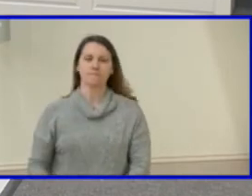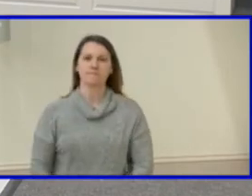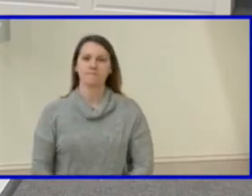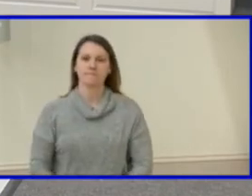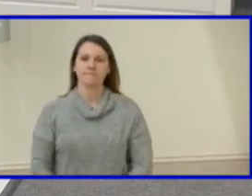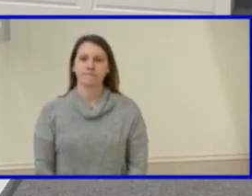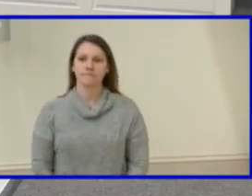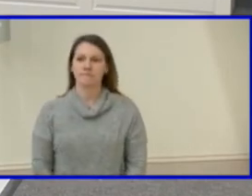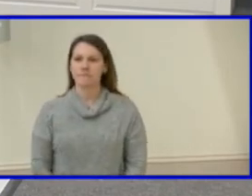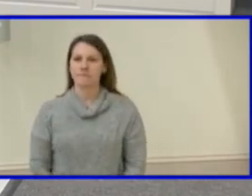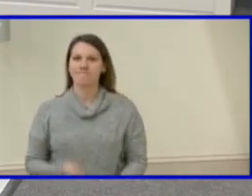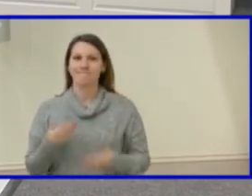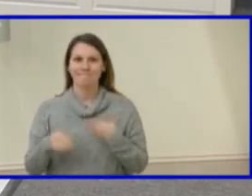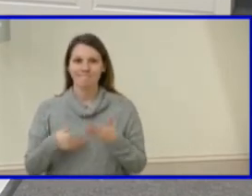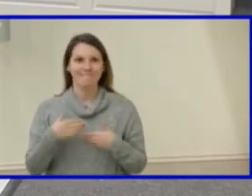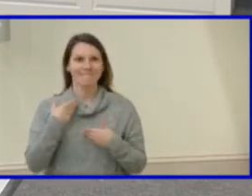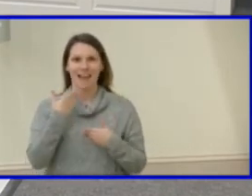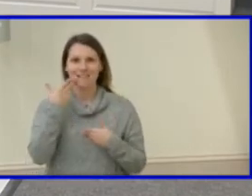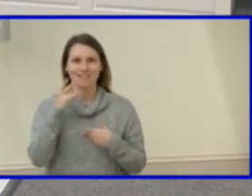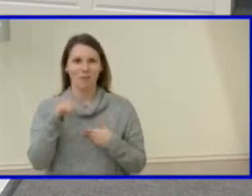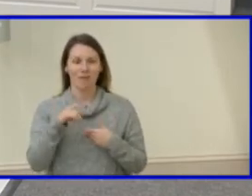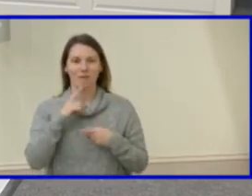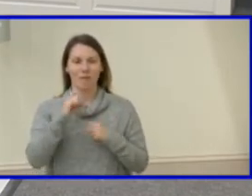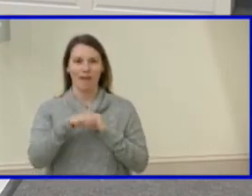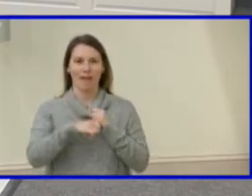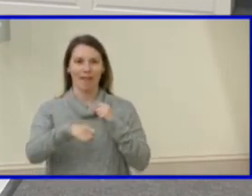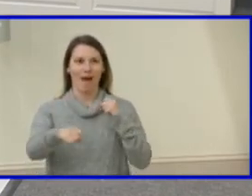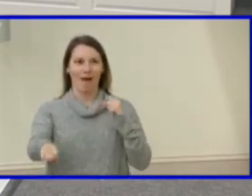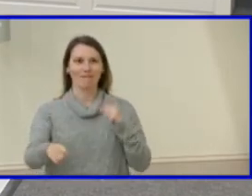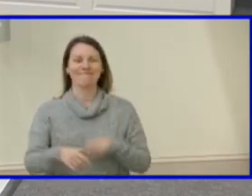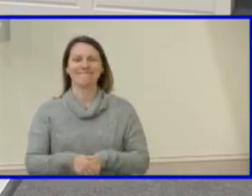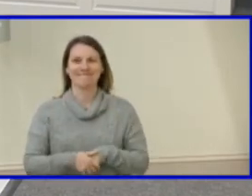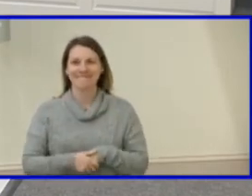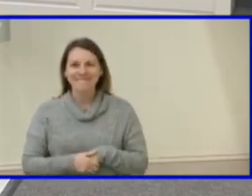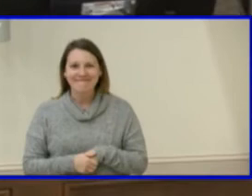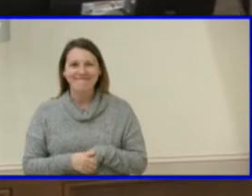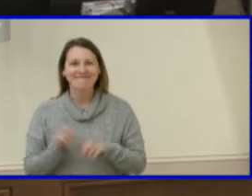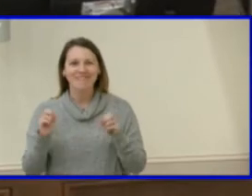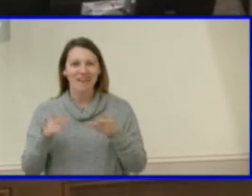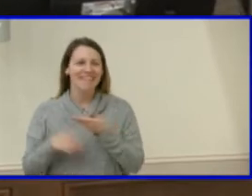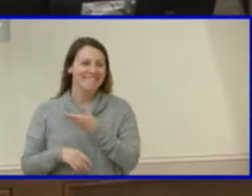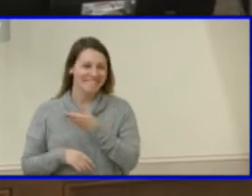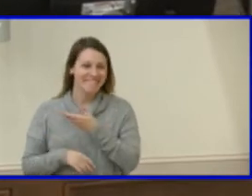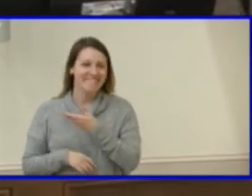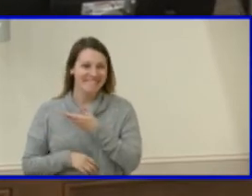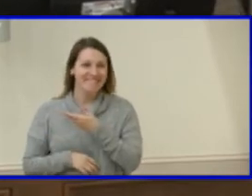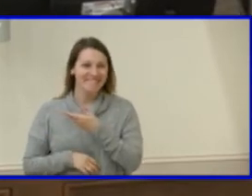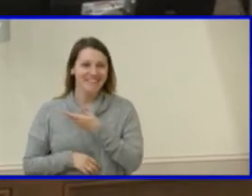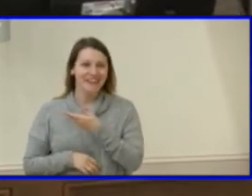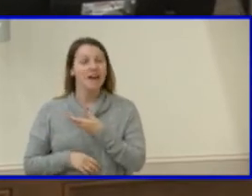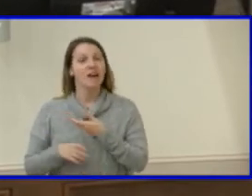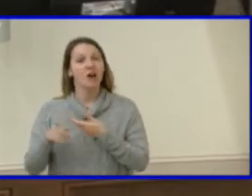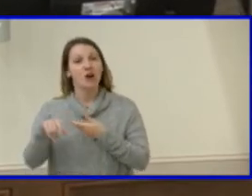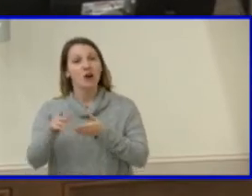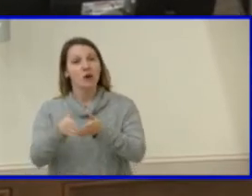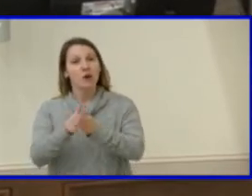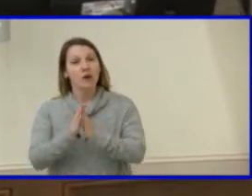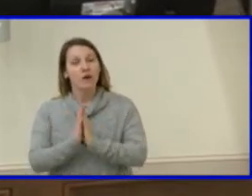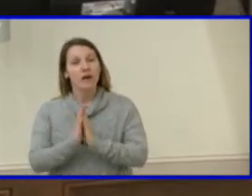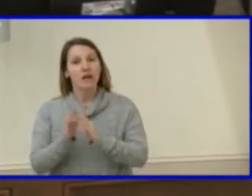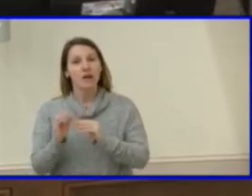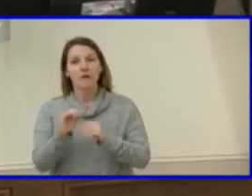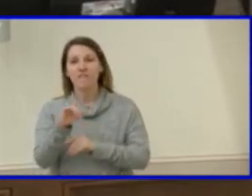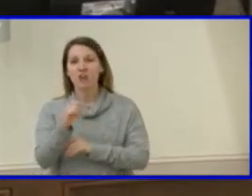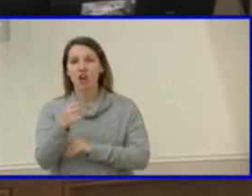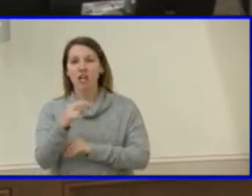Don't realize how long this thing was until you get to this point. There we go. The request was made to move the Longin Elementary